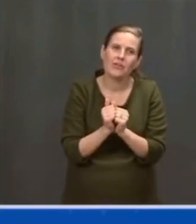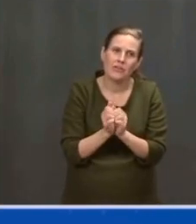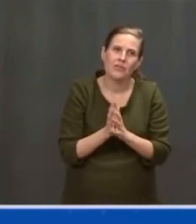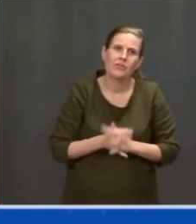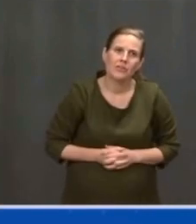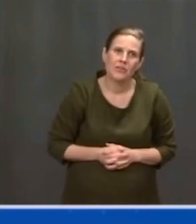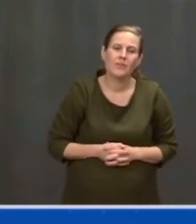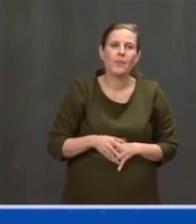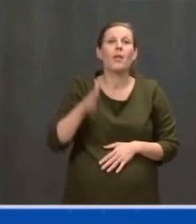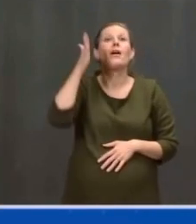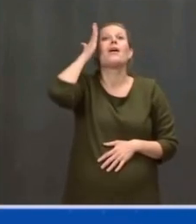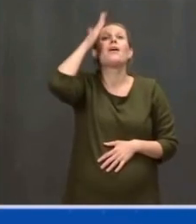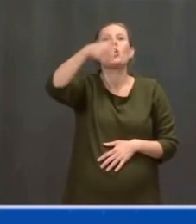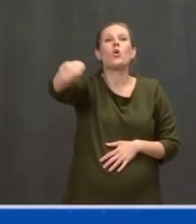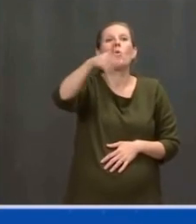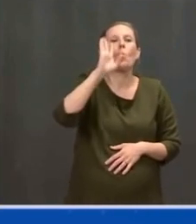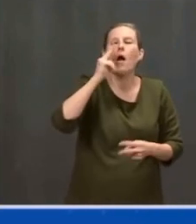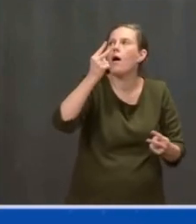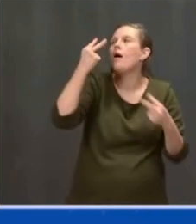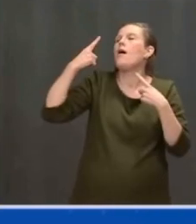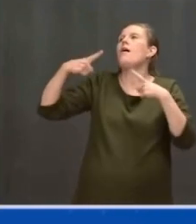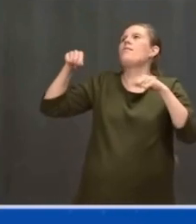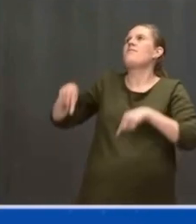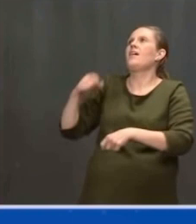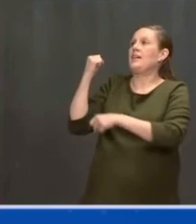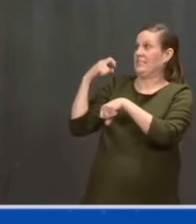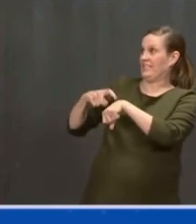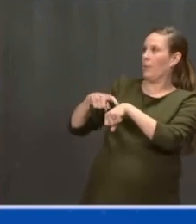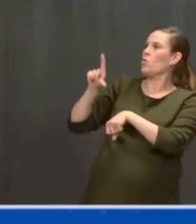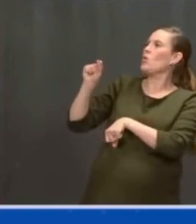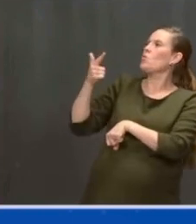made between democracies and autocracies.